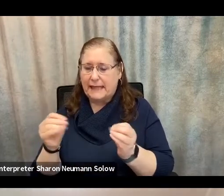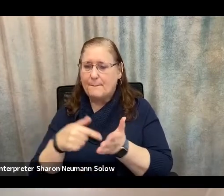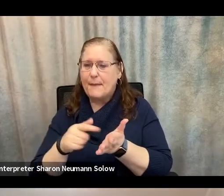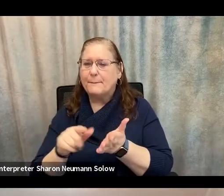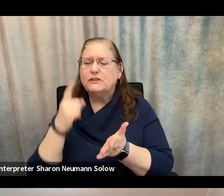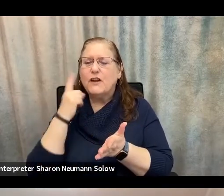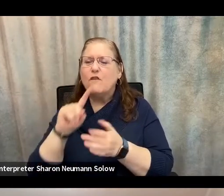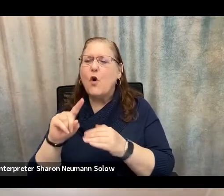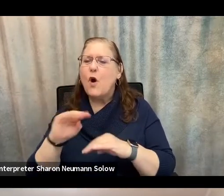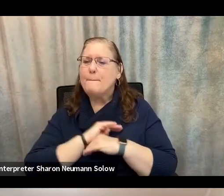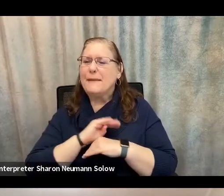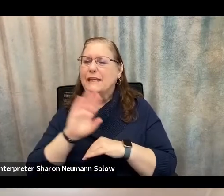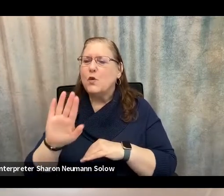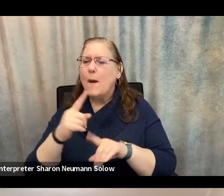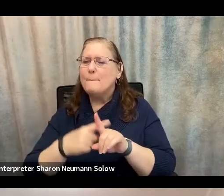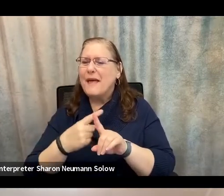monthly expenses.